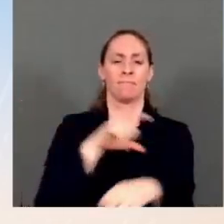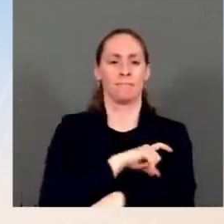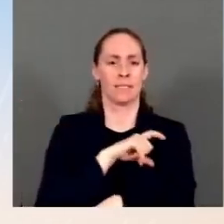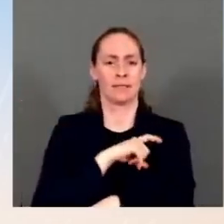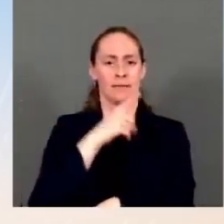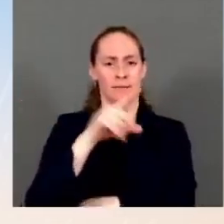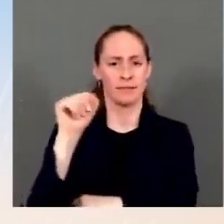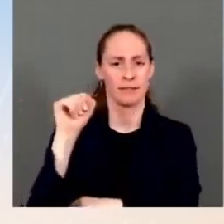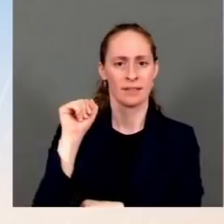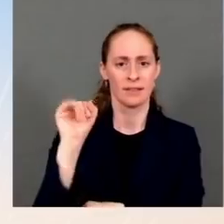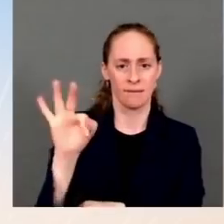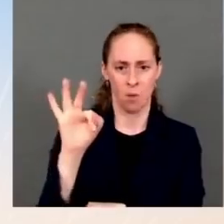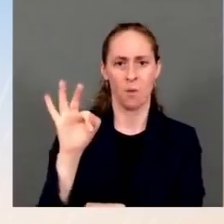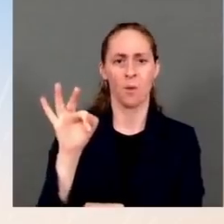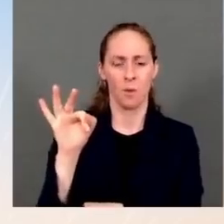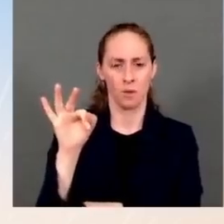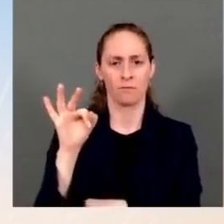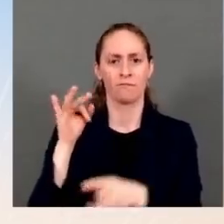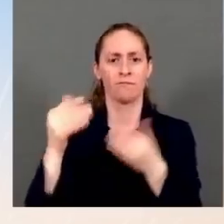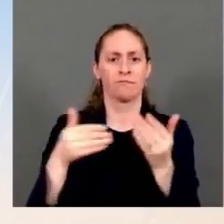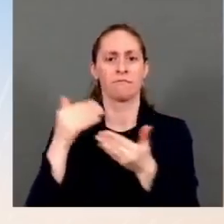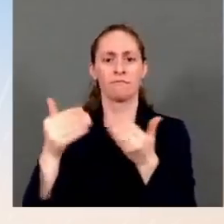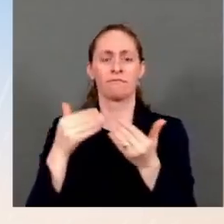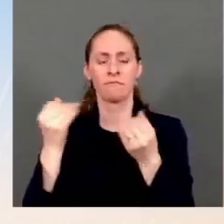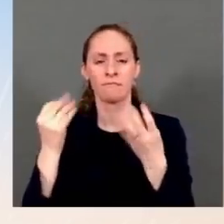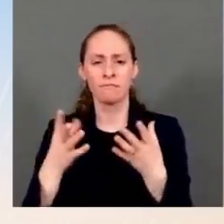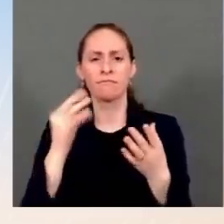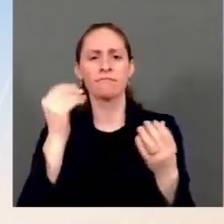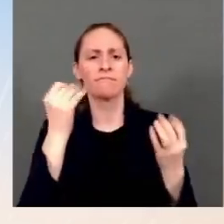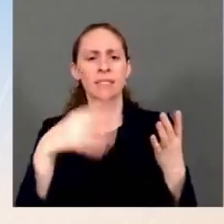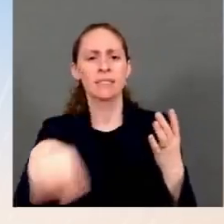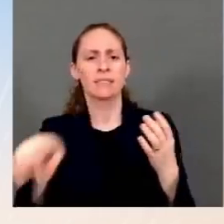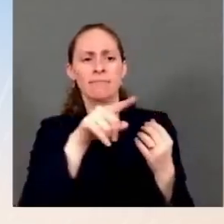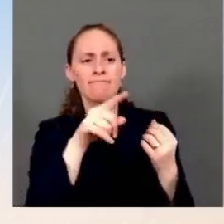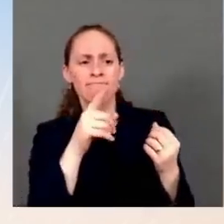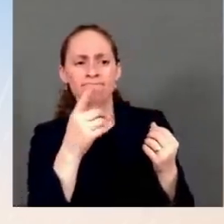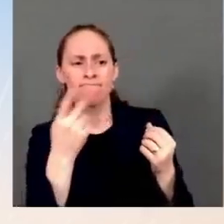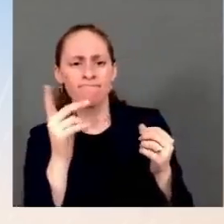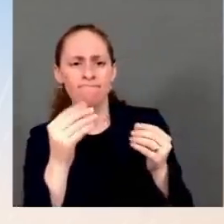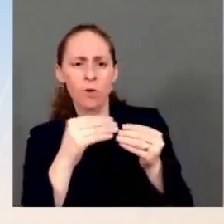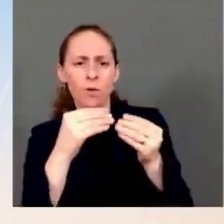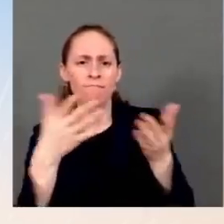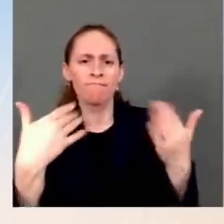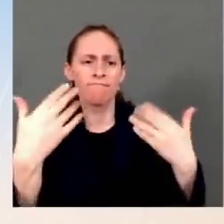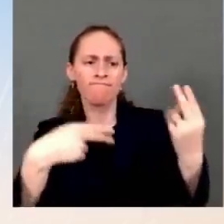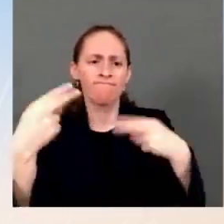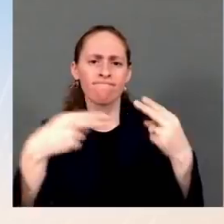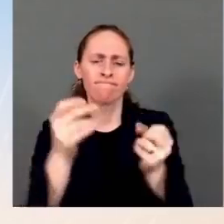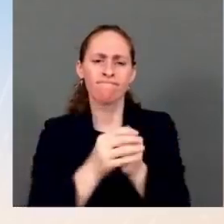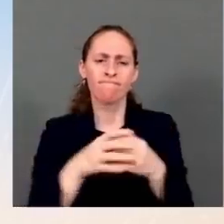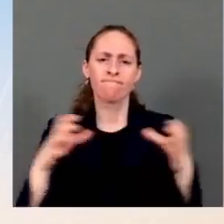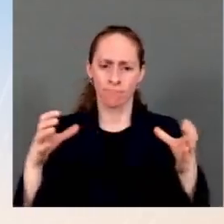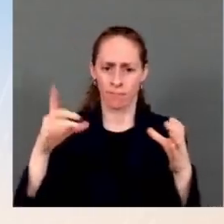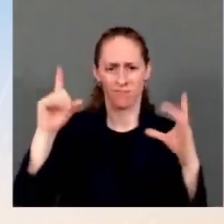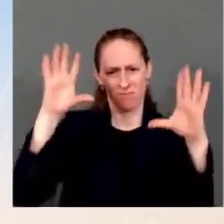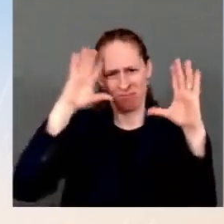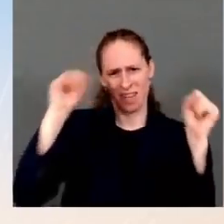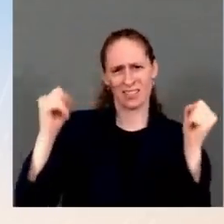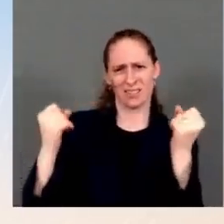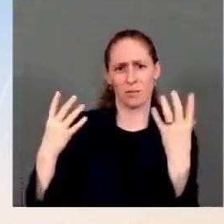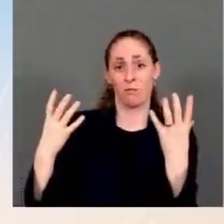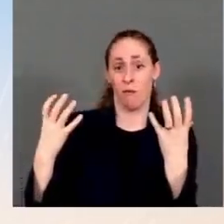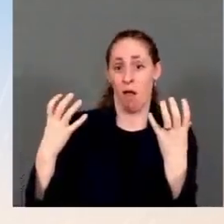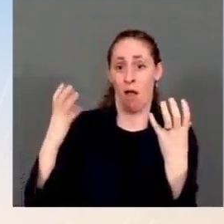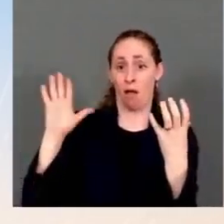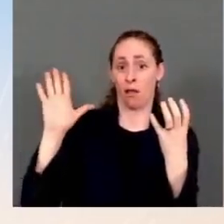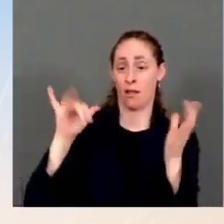policies, roles nationwide. The President has proposed doubling that program. So, we want to make sure that mayors and